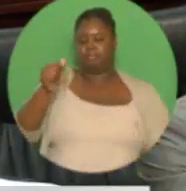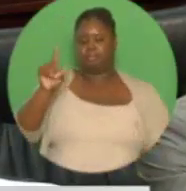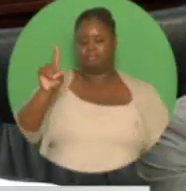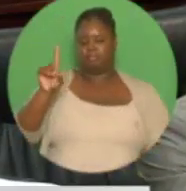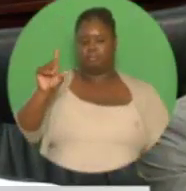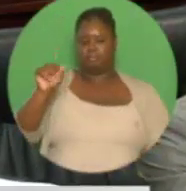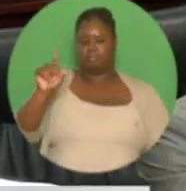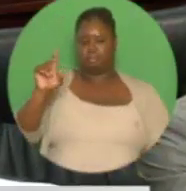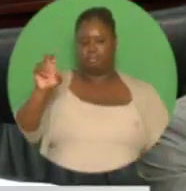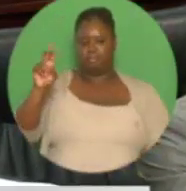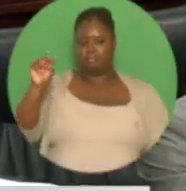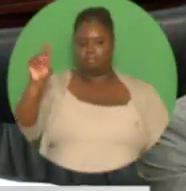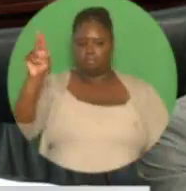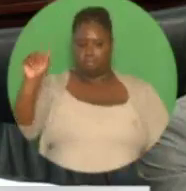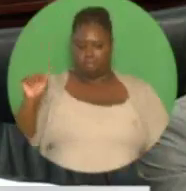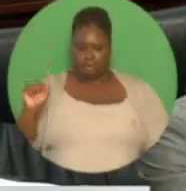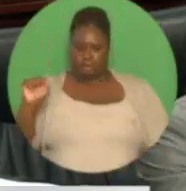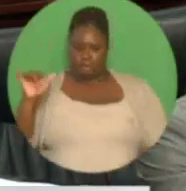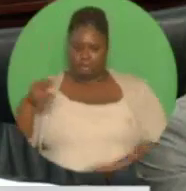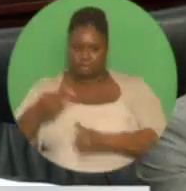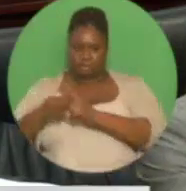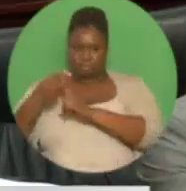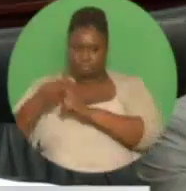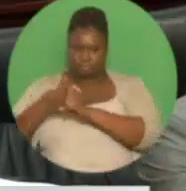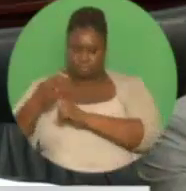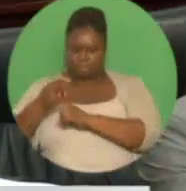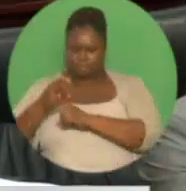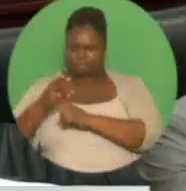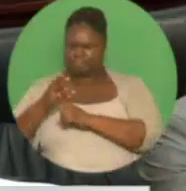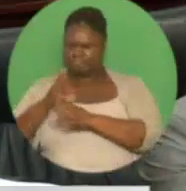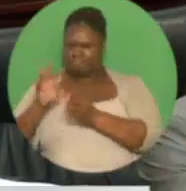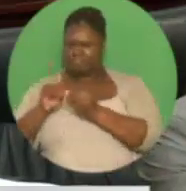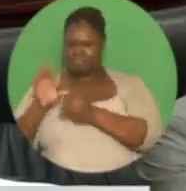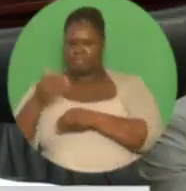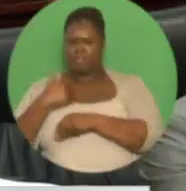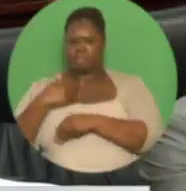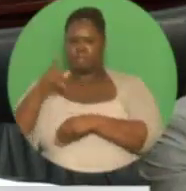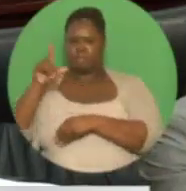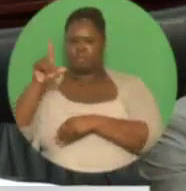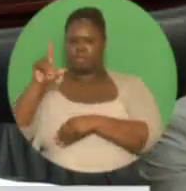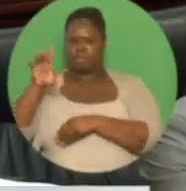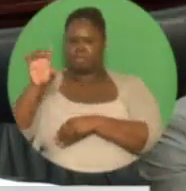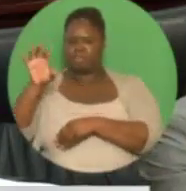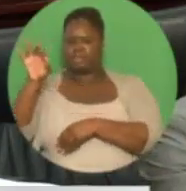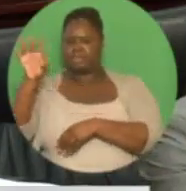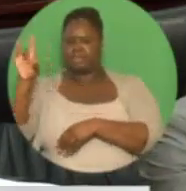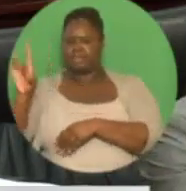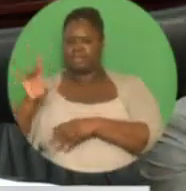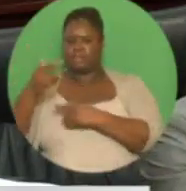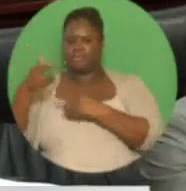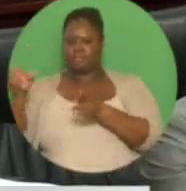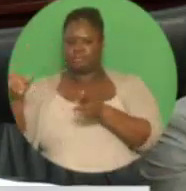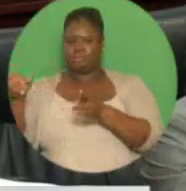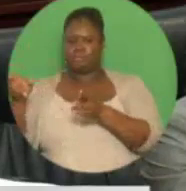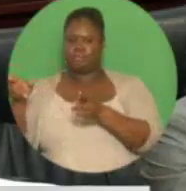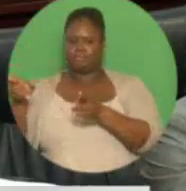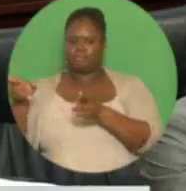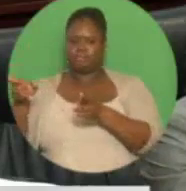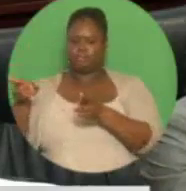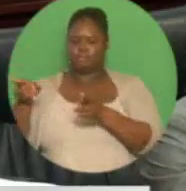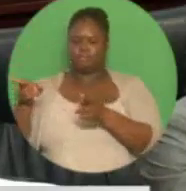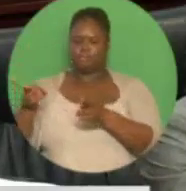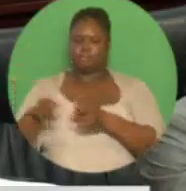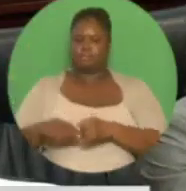brand operator for the 198-room Magdalena Grand Beach and Golf Resort, in the context of the December 31,